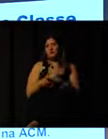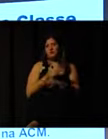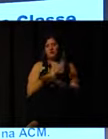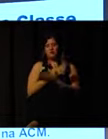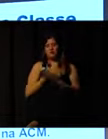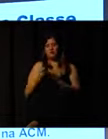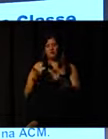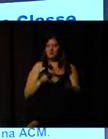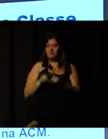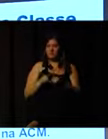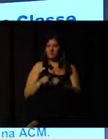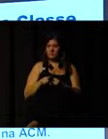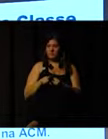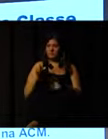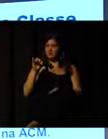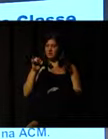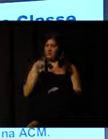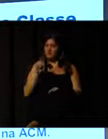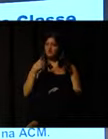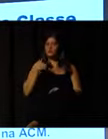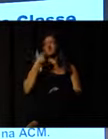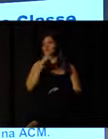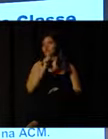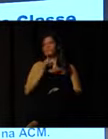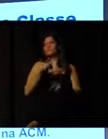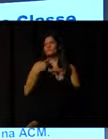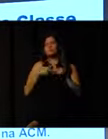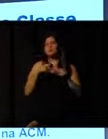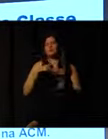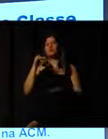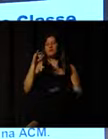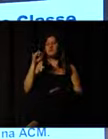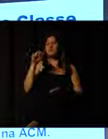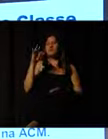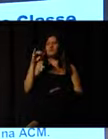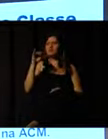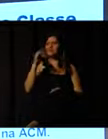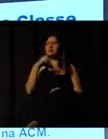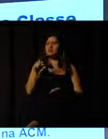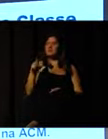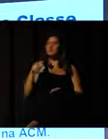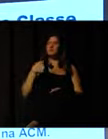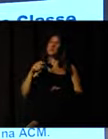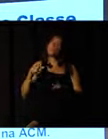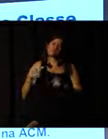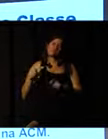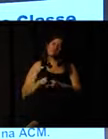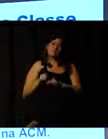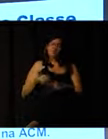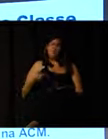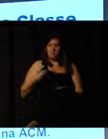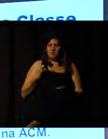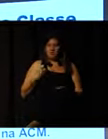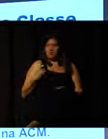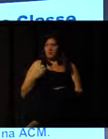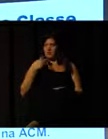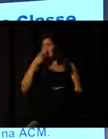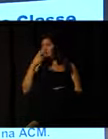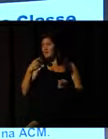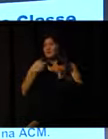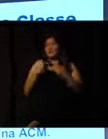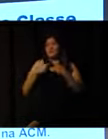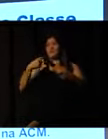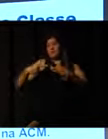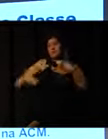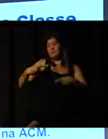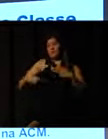weightlifting. mean, we have to be this way to be successful with the institution because we have to survive this war